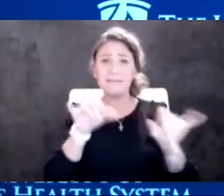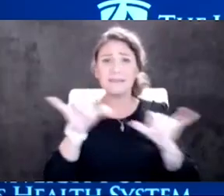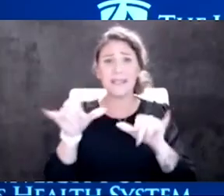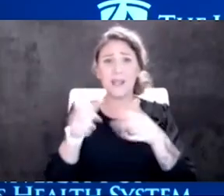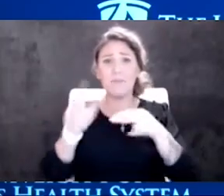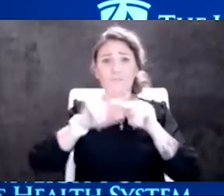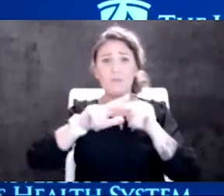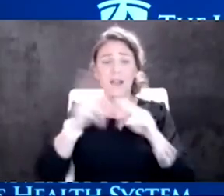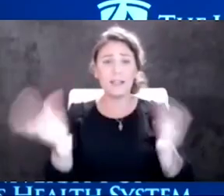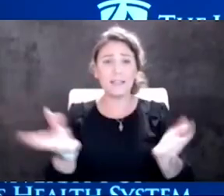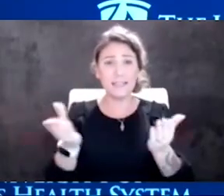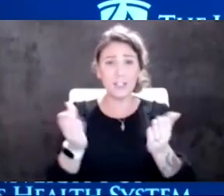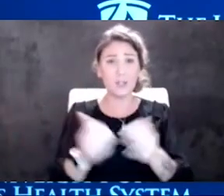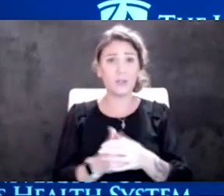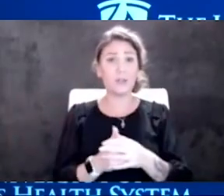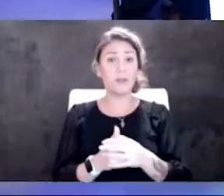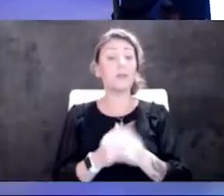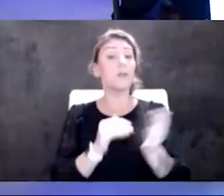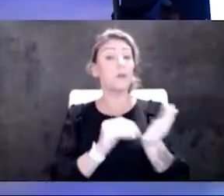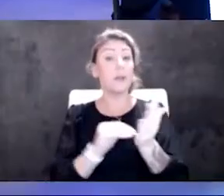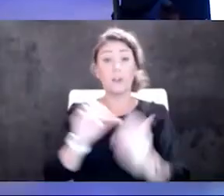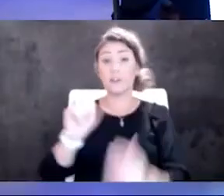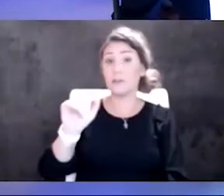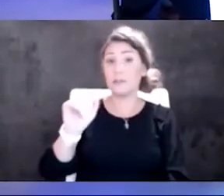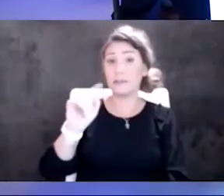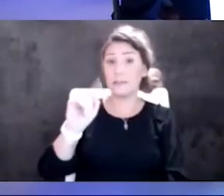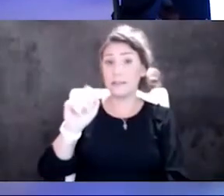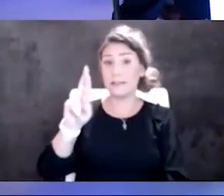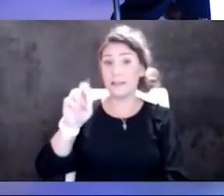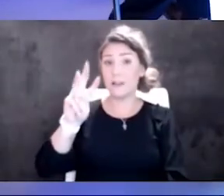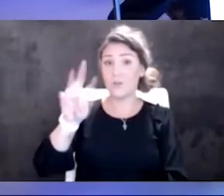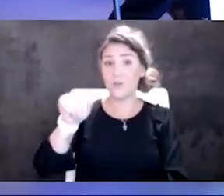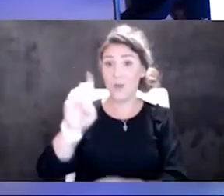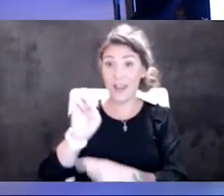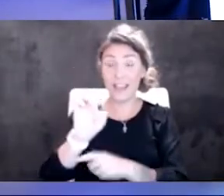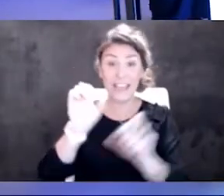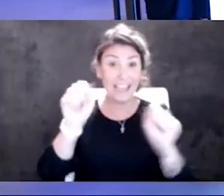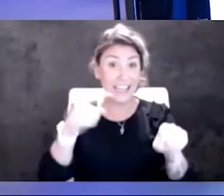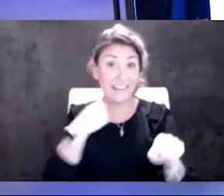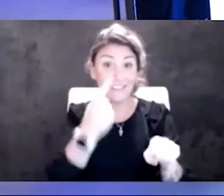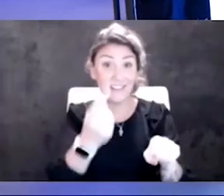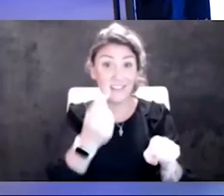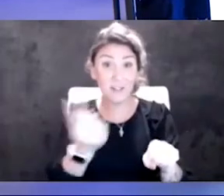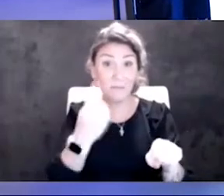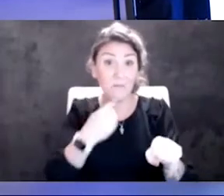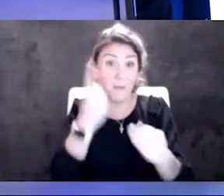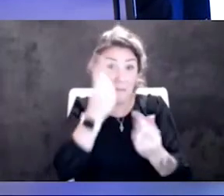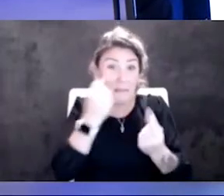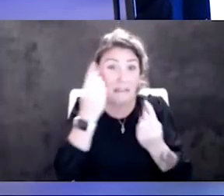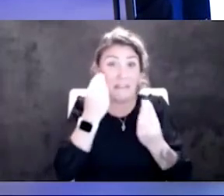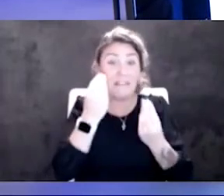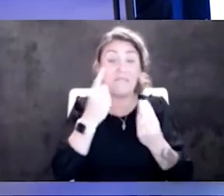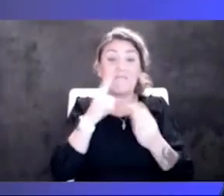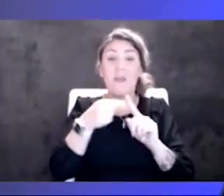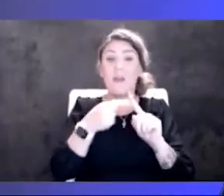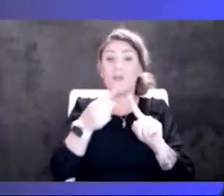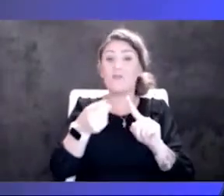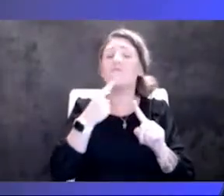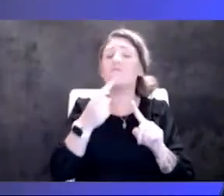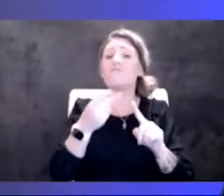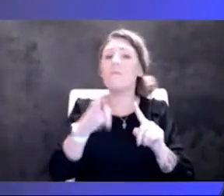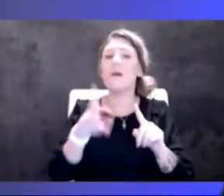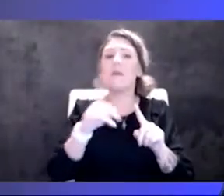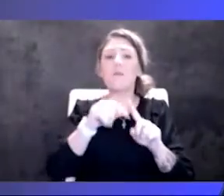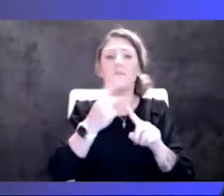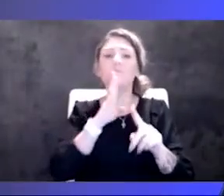So Dr. Satterwhite. Yes. Can I, can I tell you something that I'm thinking about? You bet. So when we talk about human behavior,